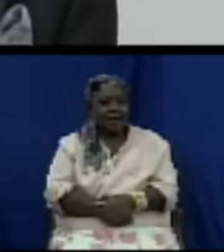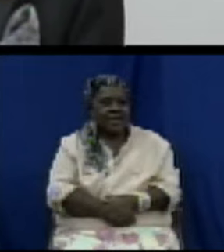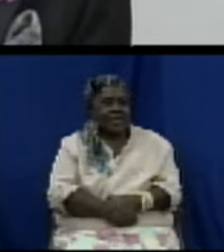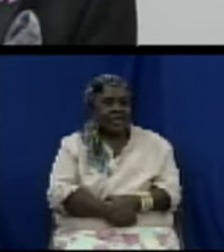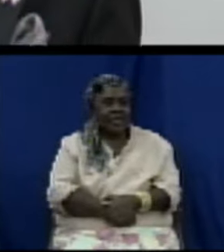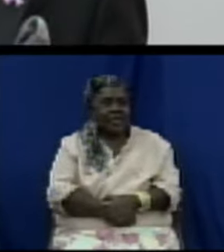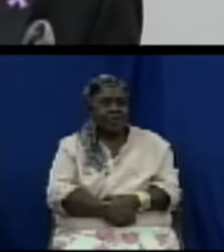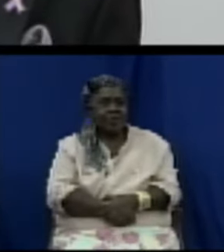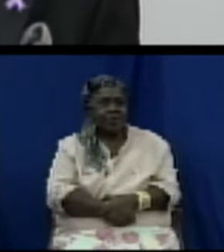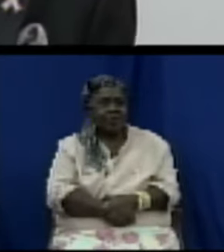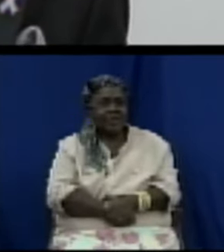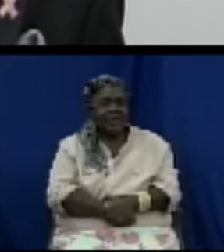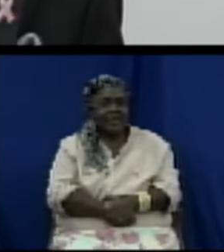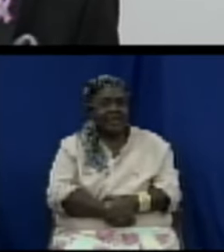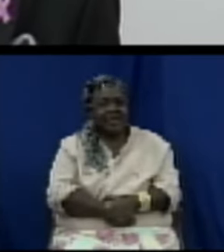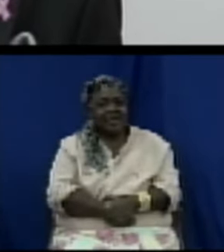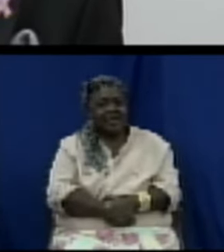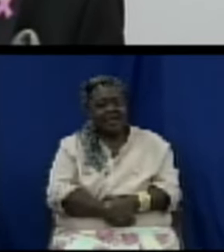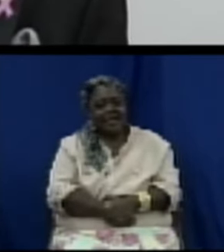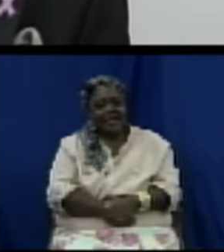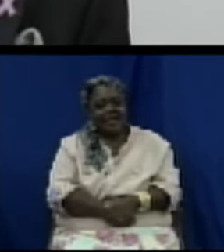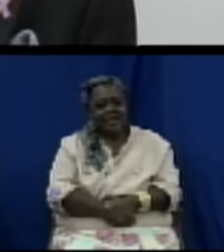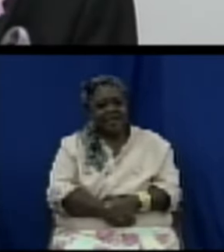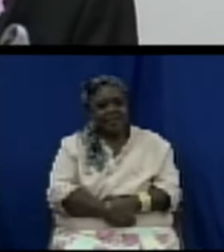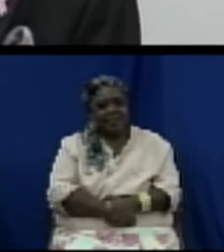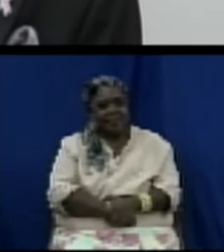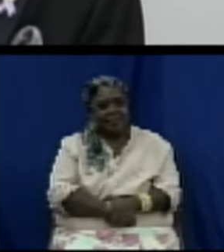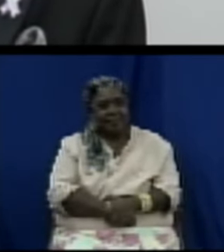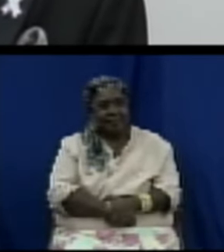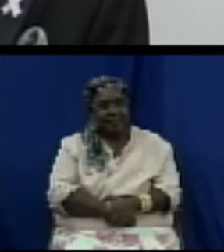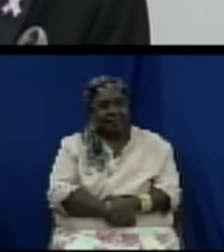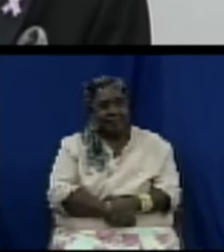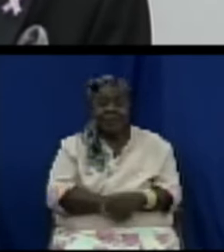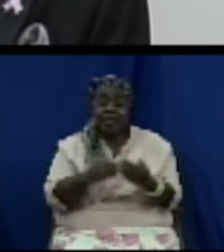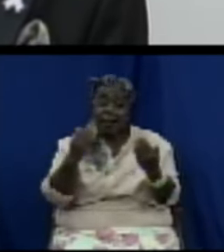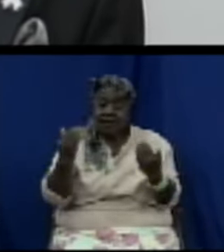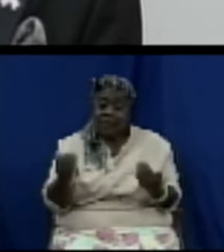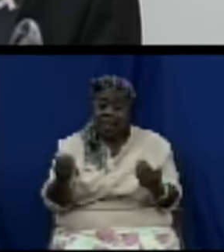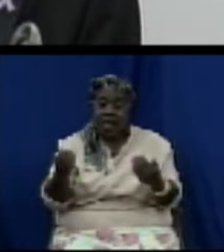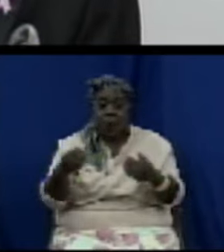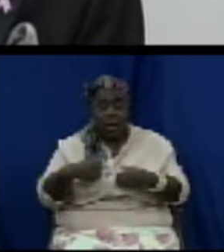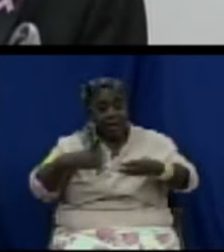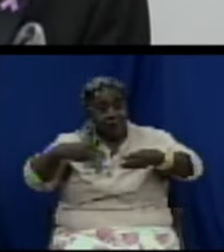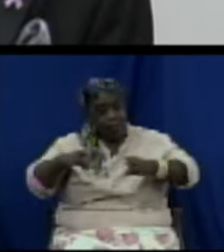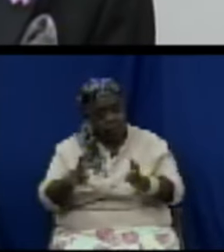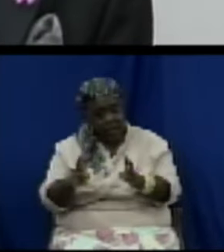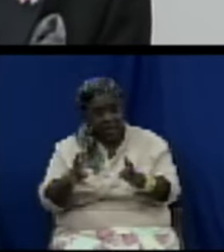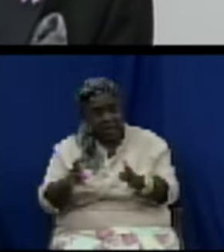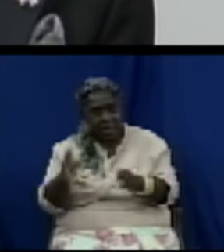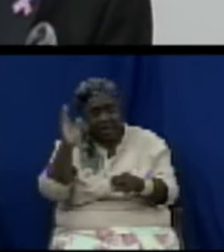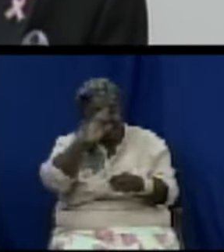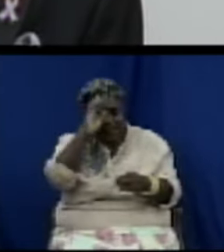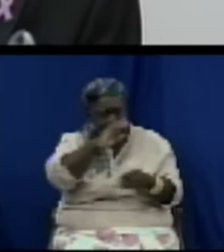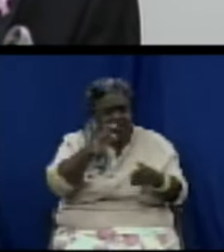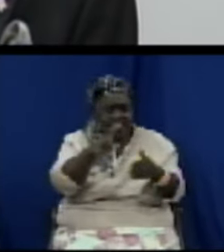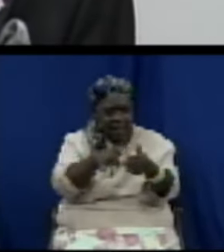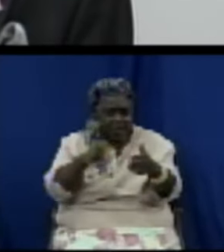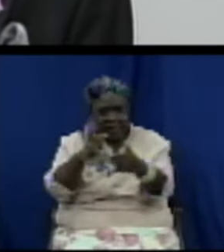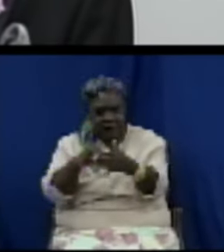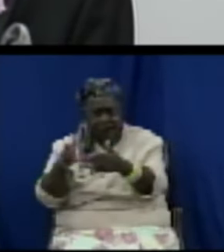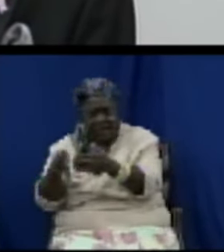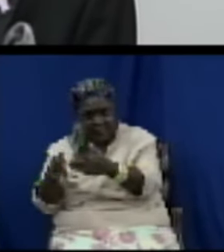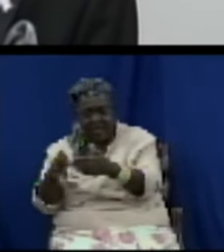so it provides the procedure for investigation but it also goes on the bill